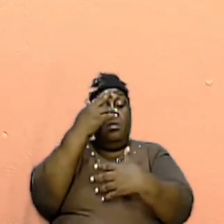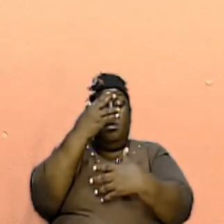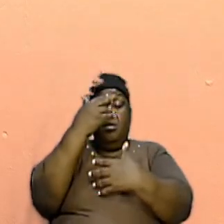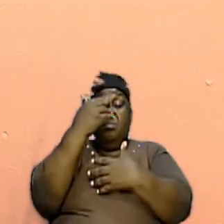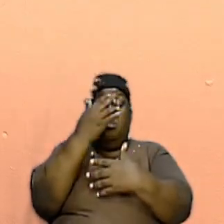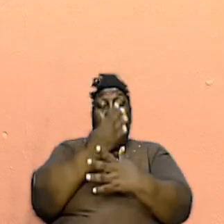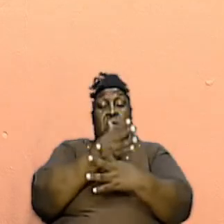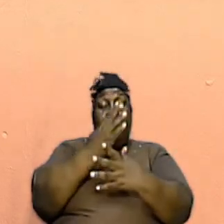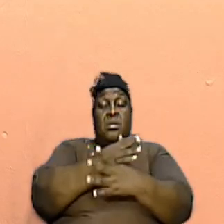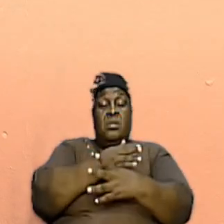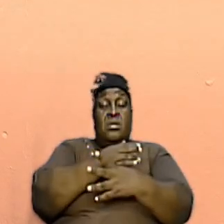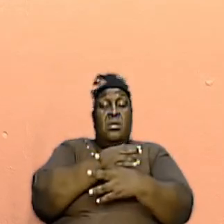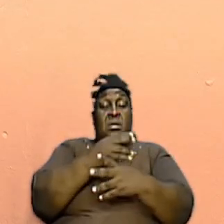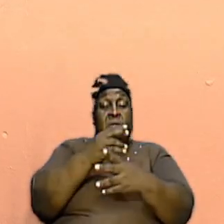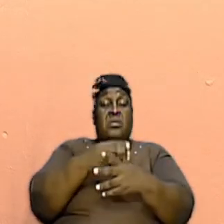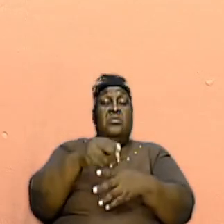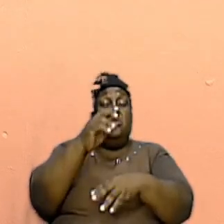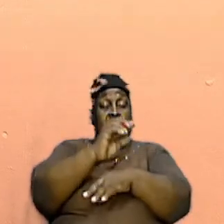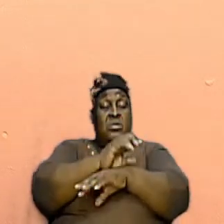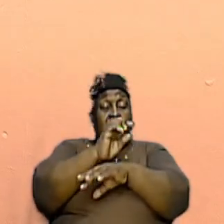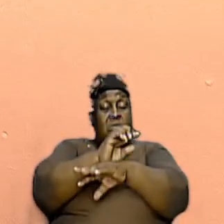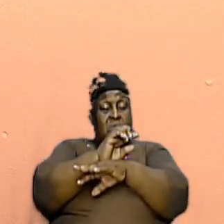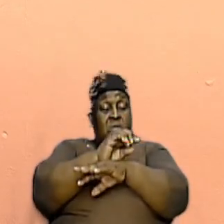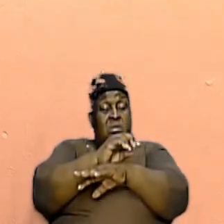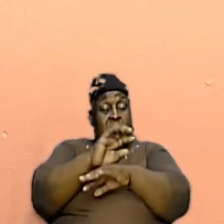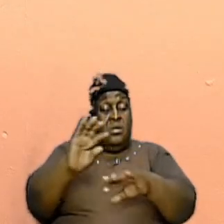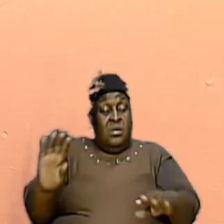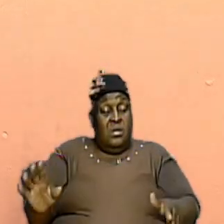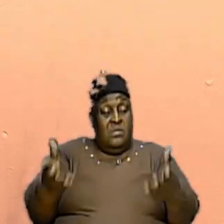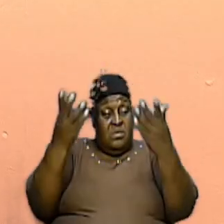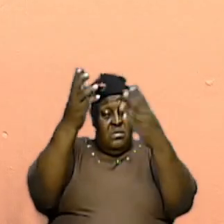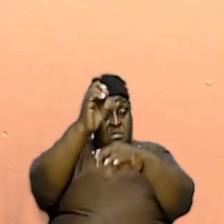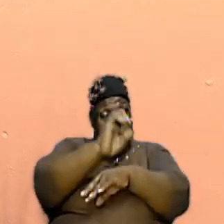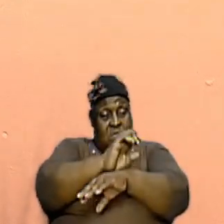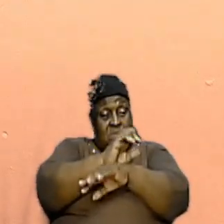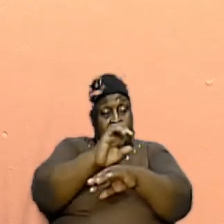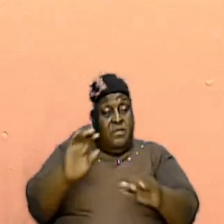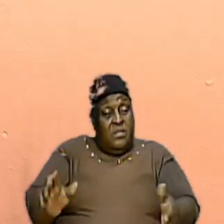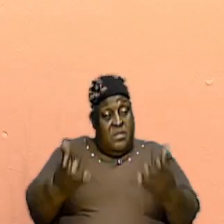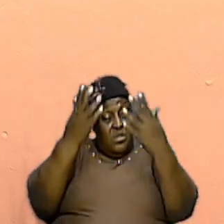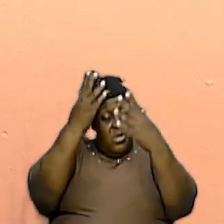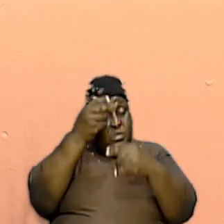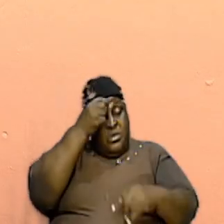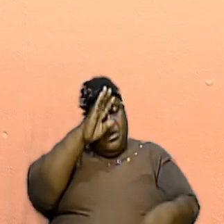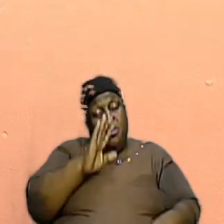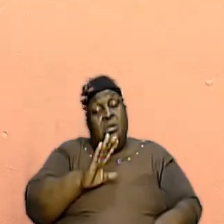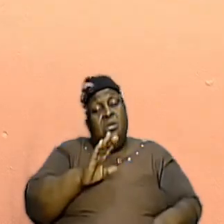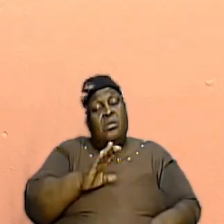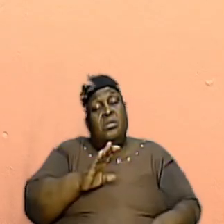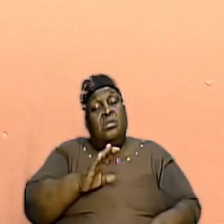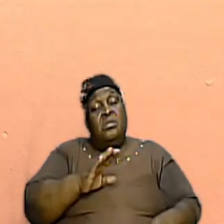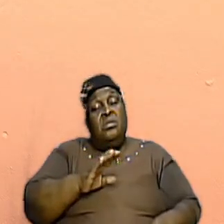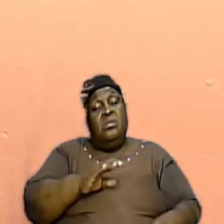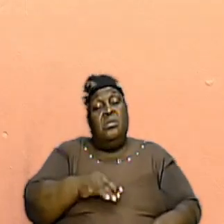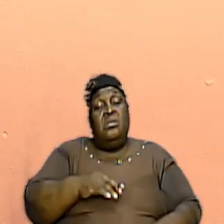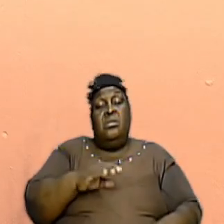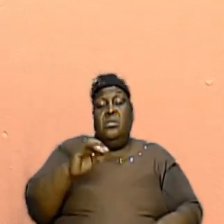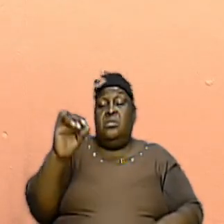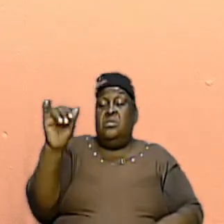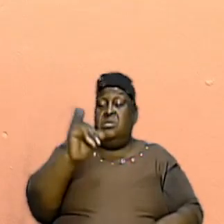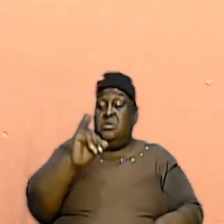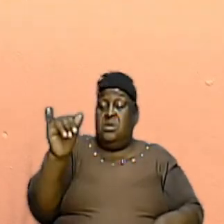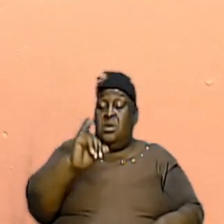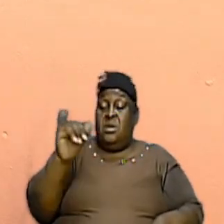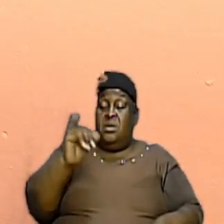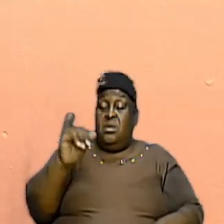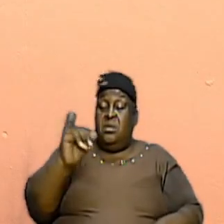God you lift up the church you're lifting up almighty God you're treating with the church it is signaling how